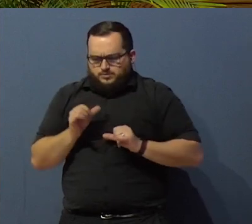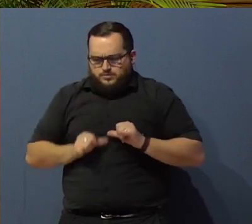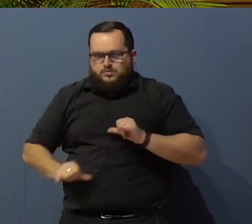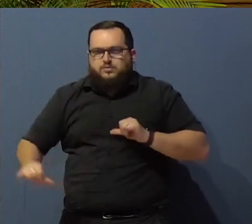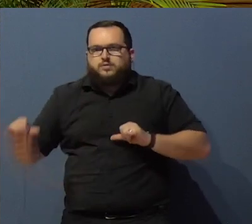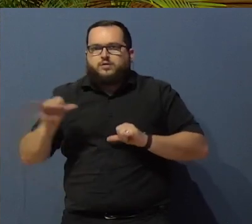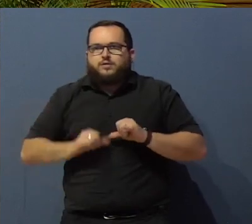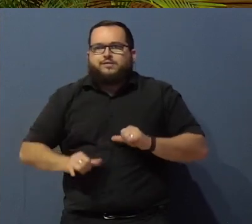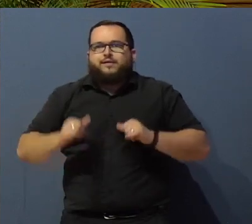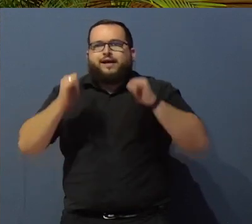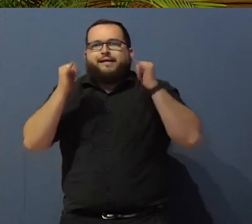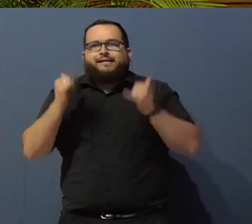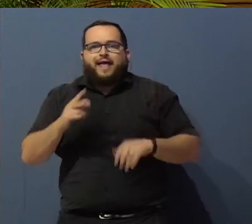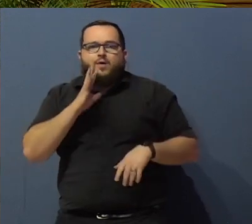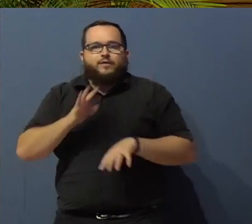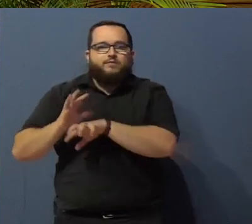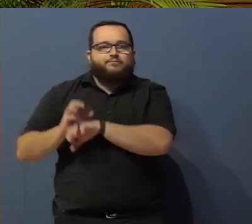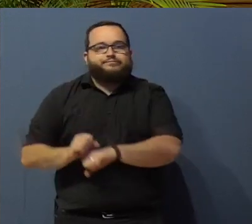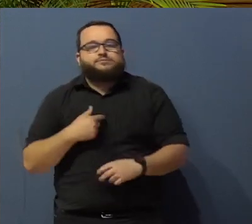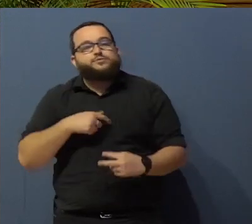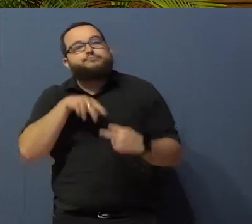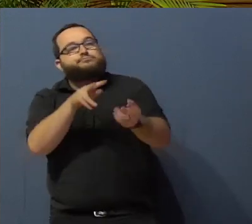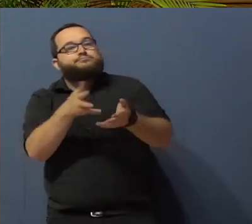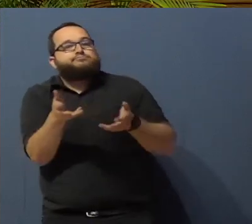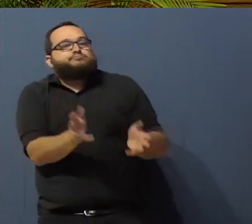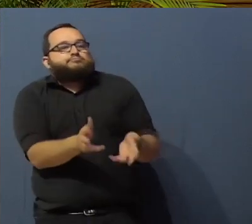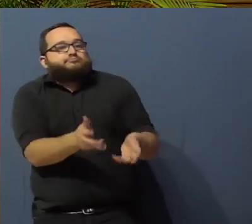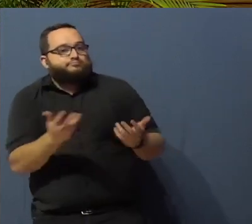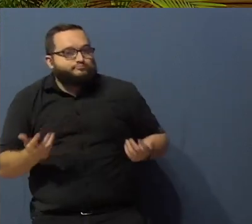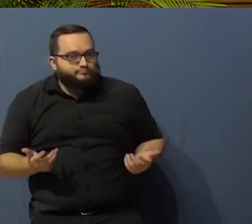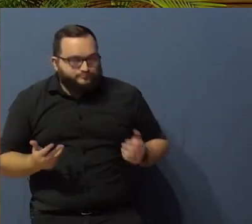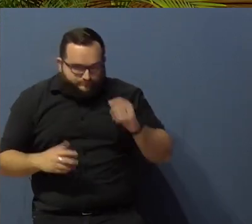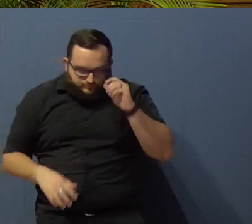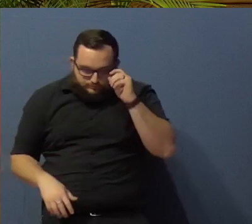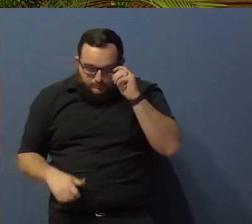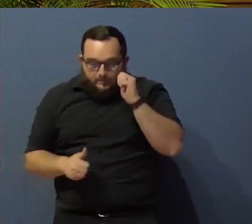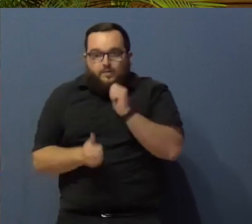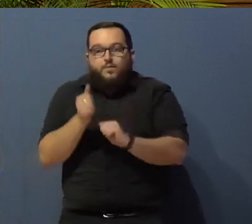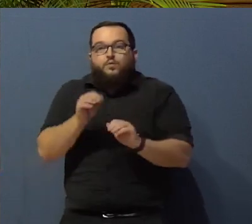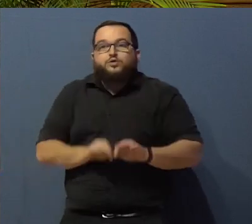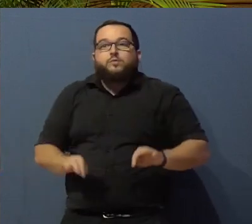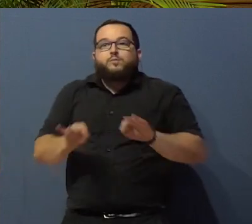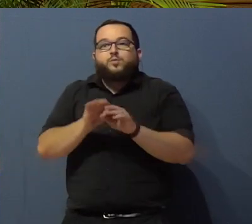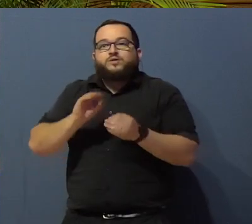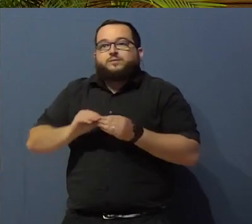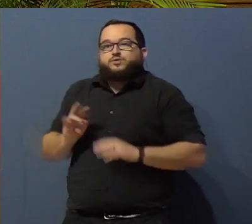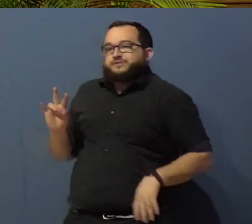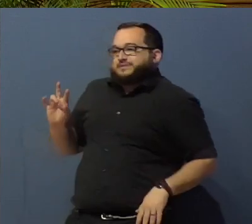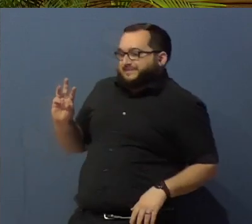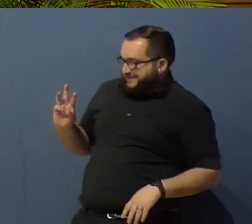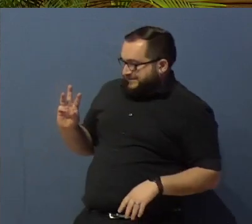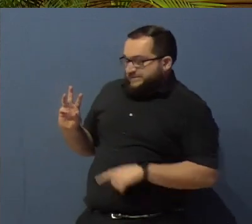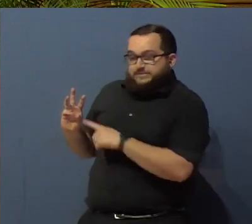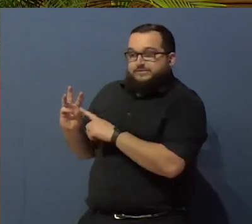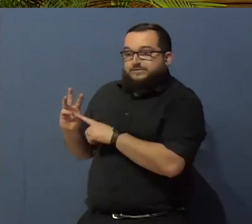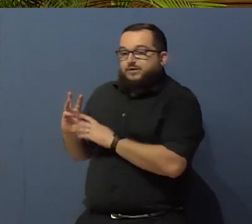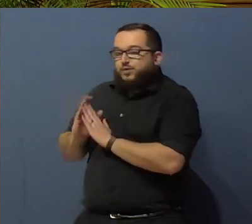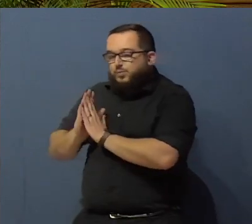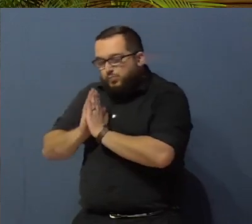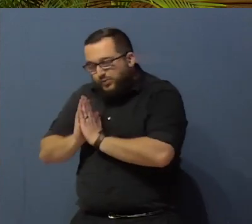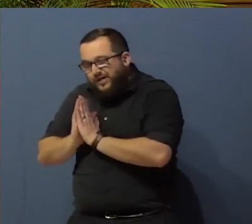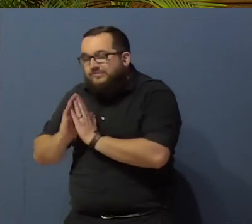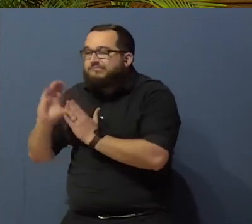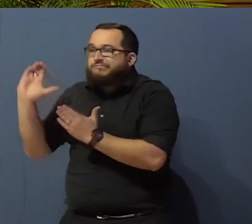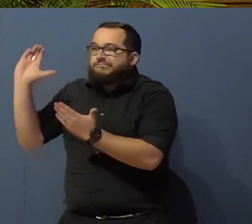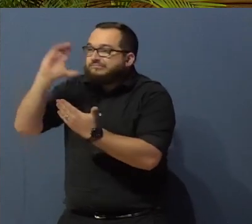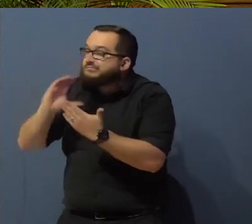now it's just second nature for me. And the most important one is this, number six. Pray and seek the Lord. And I